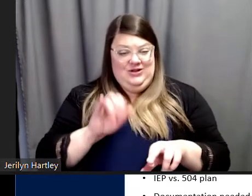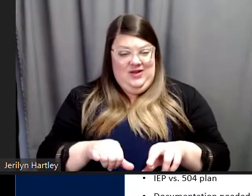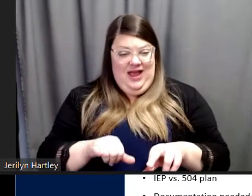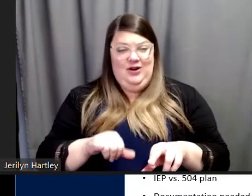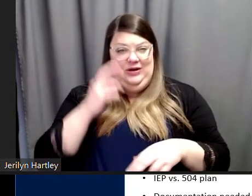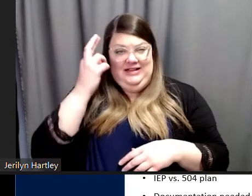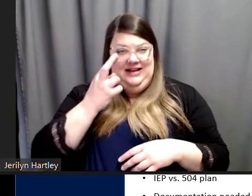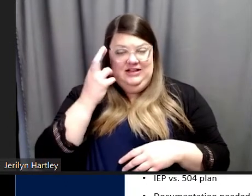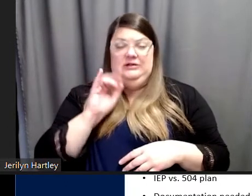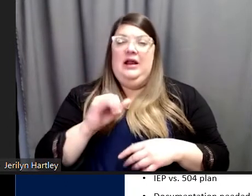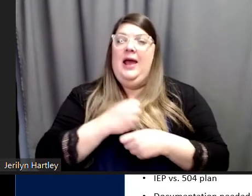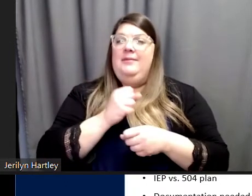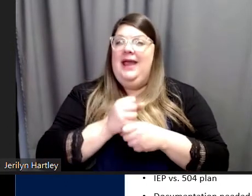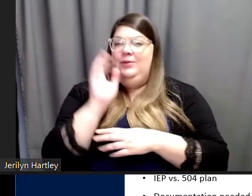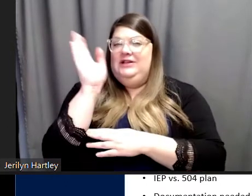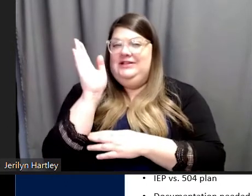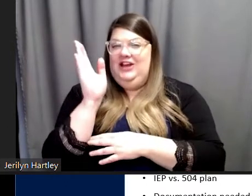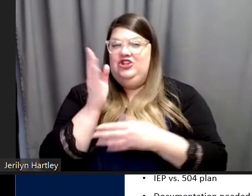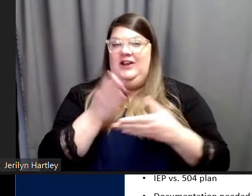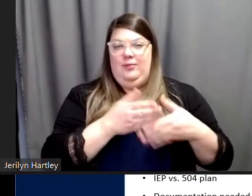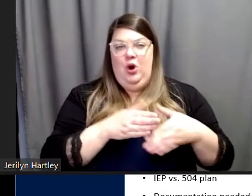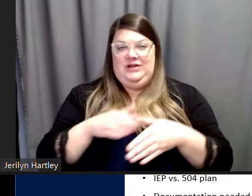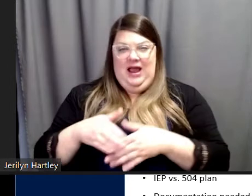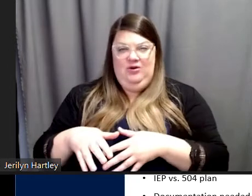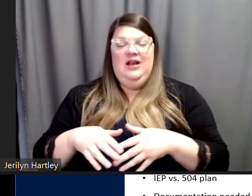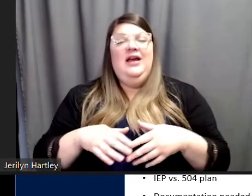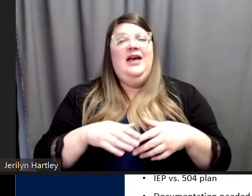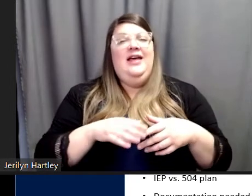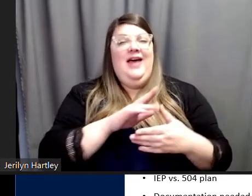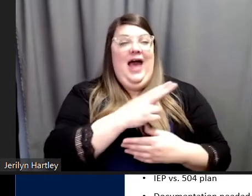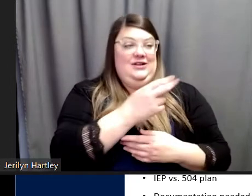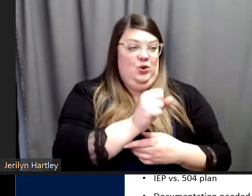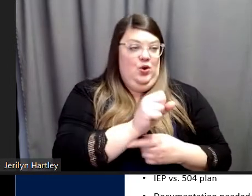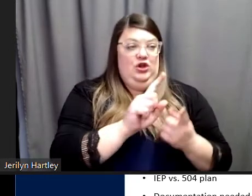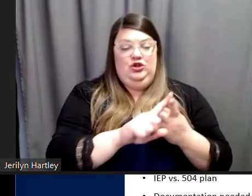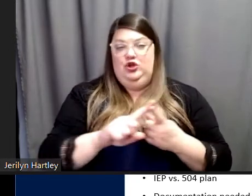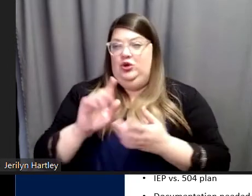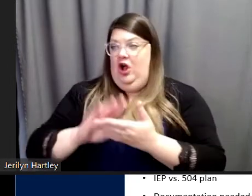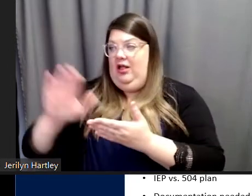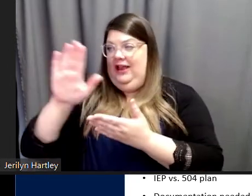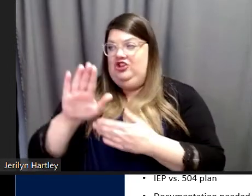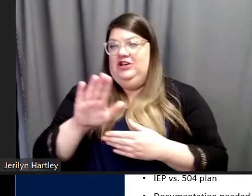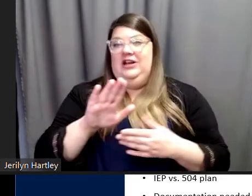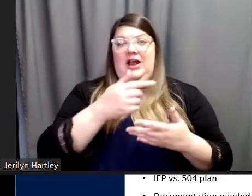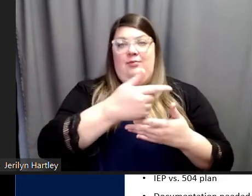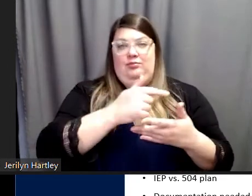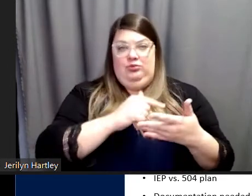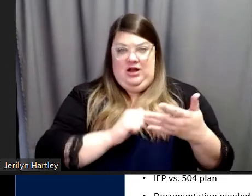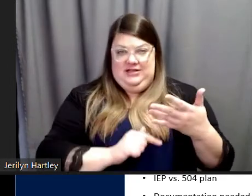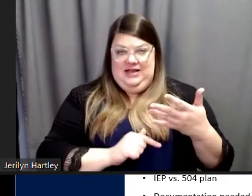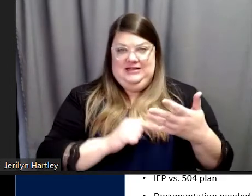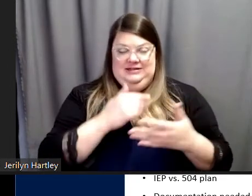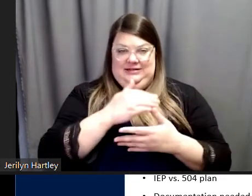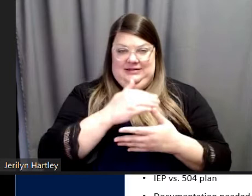a presentation that broke down the high school to college process into steps. I created a printable PDF brochure